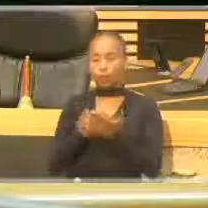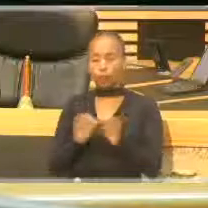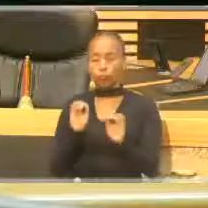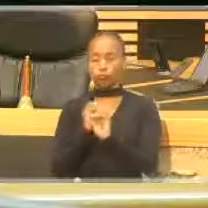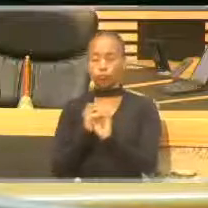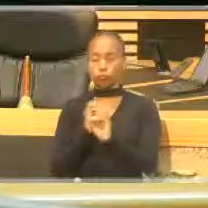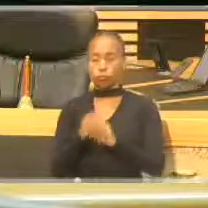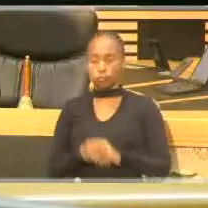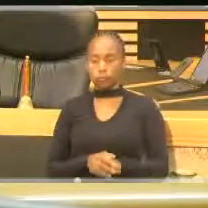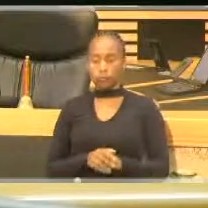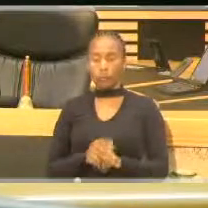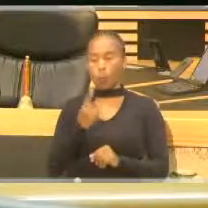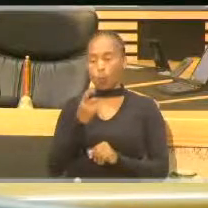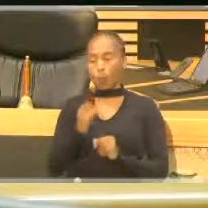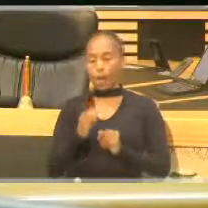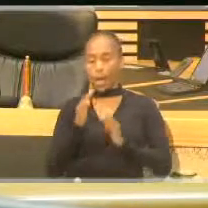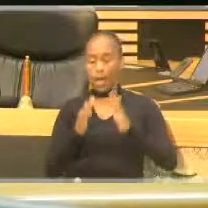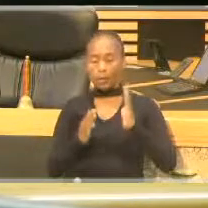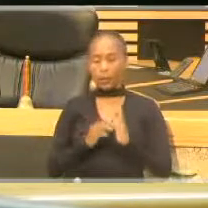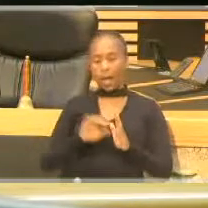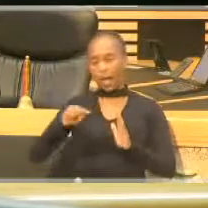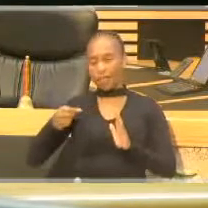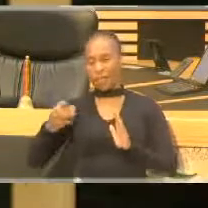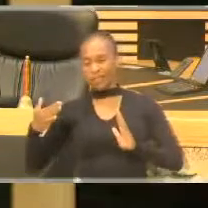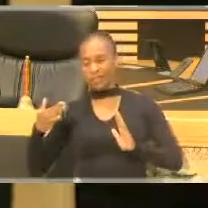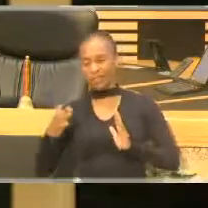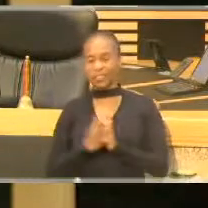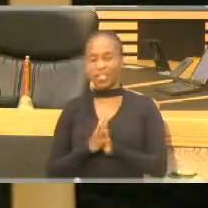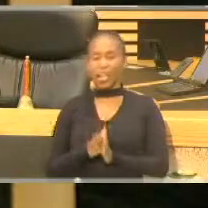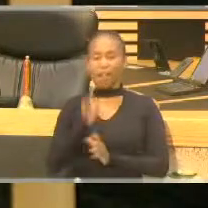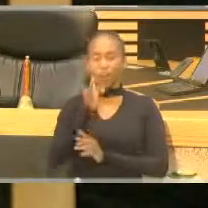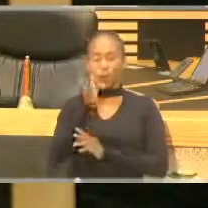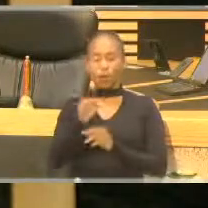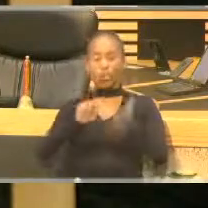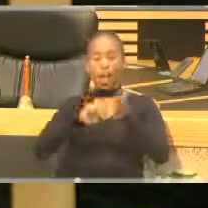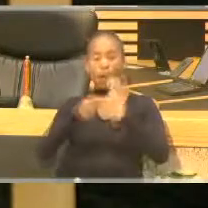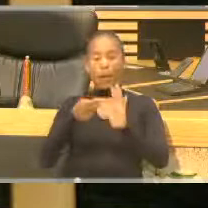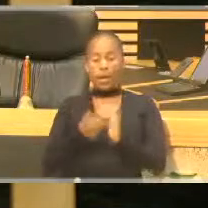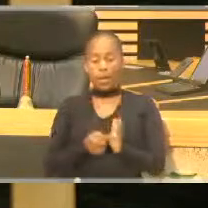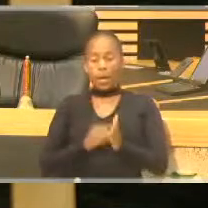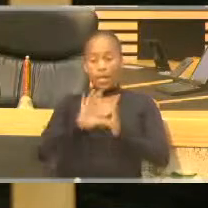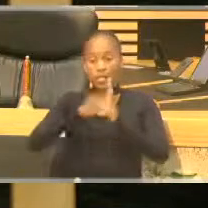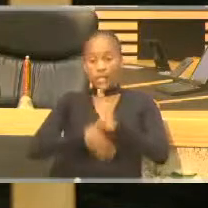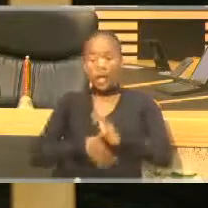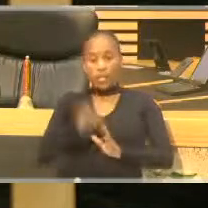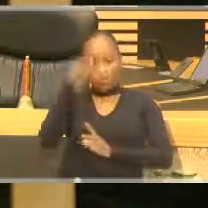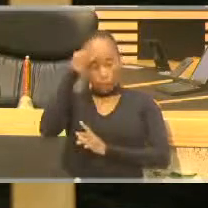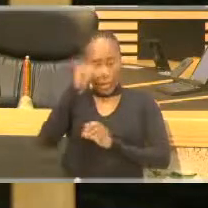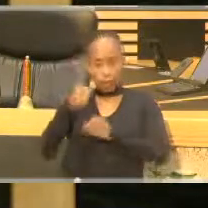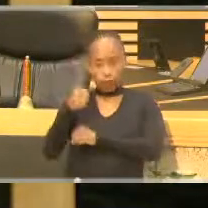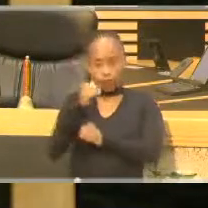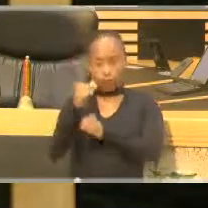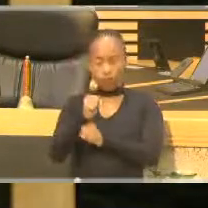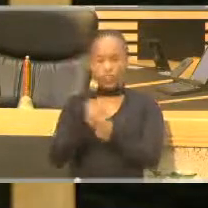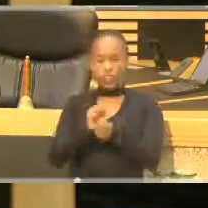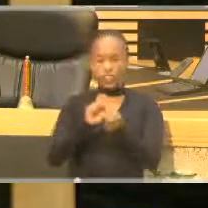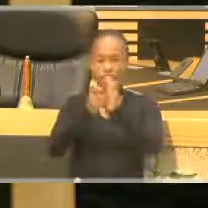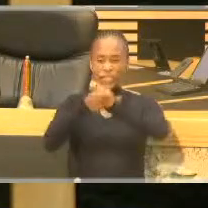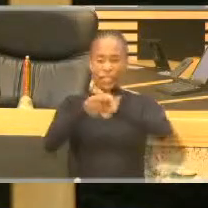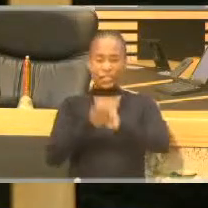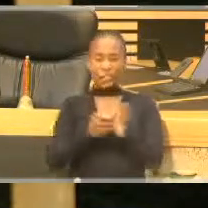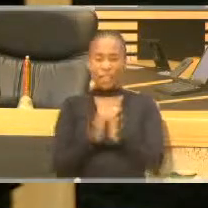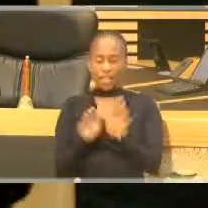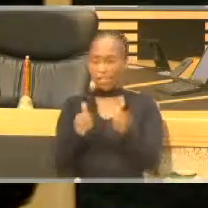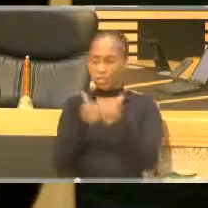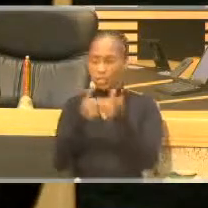Whilst on the other hand, it has challenged the future planning and design of state machinery to achieve more connectivity